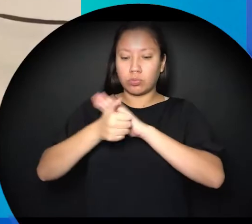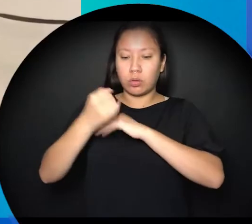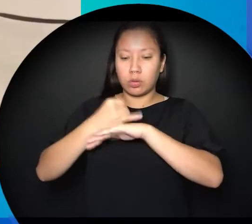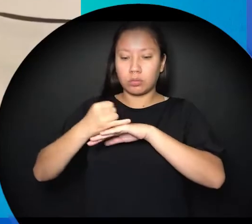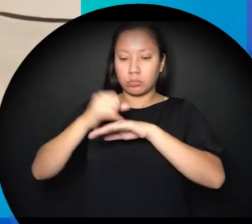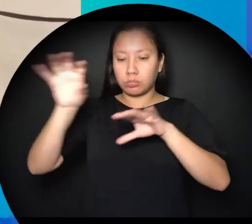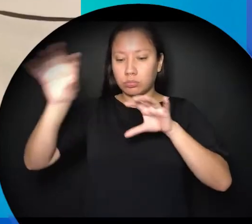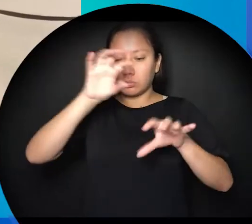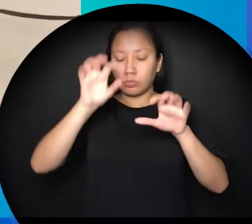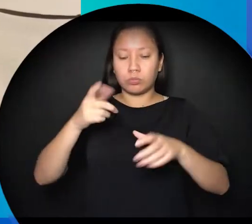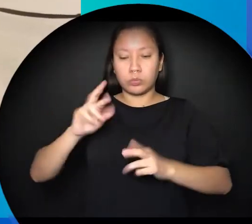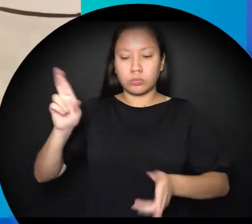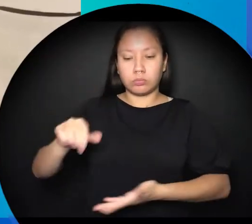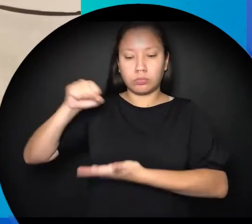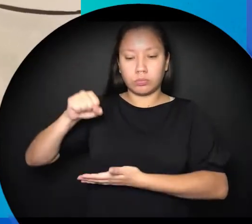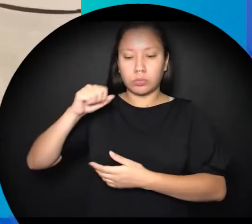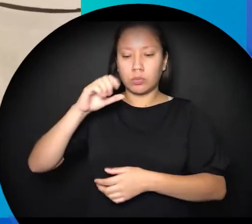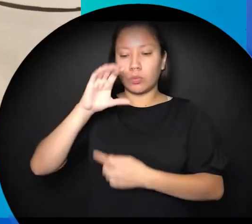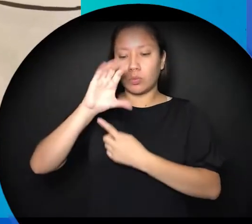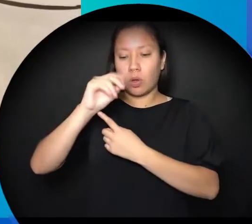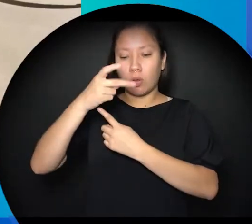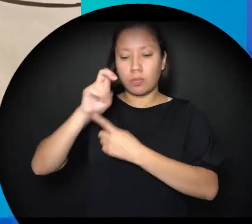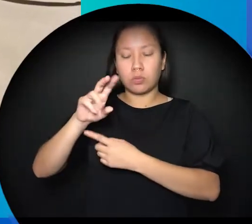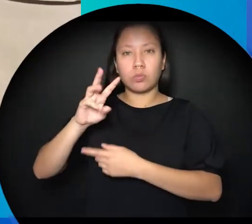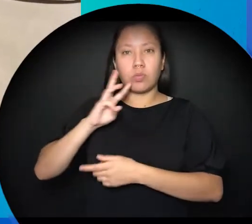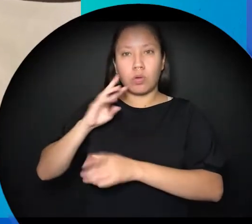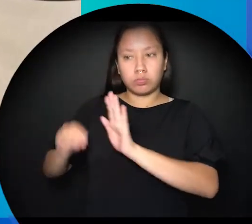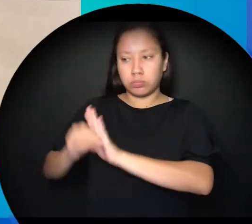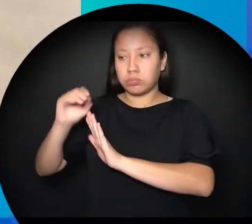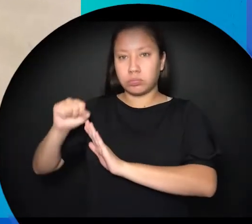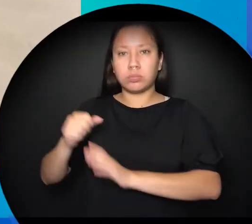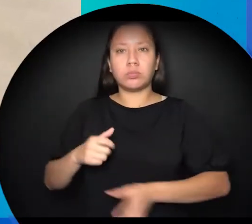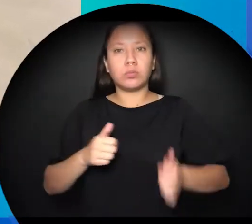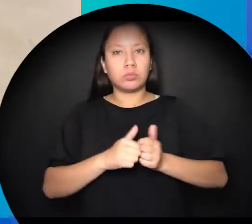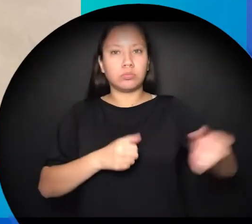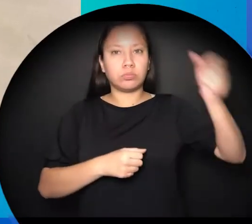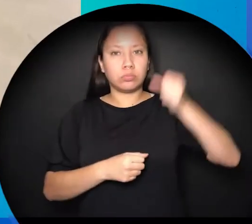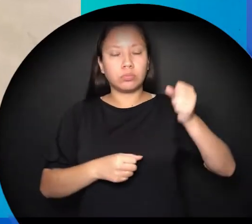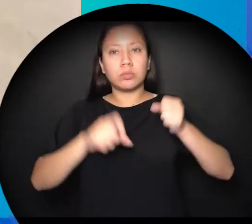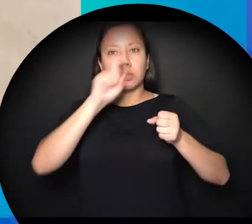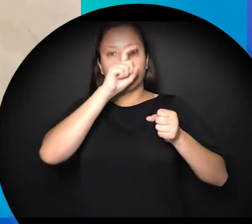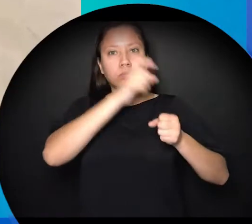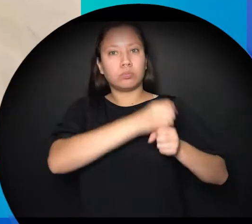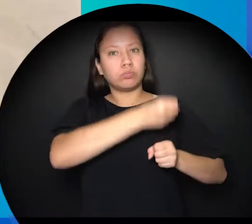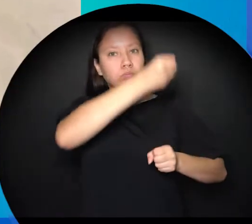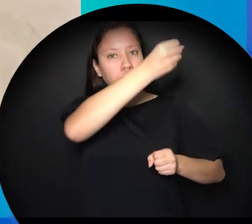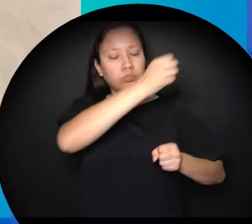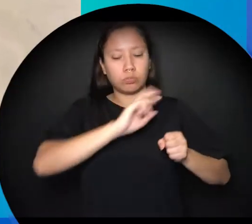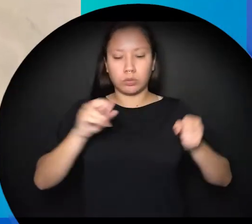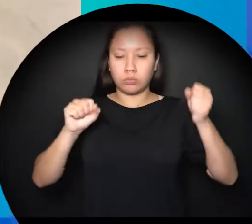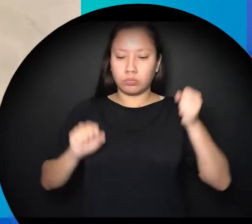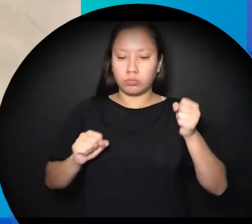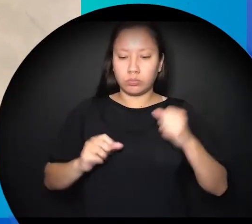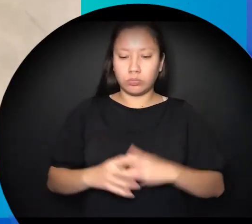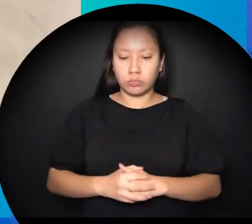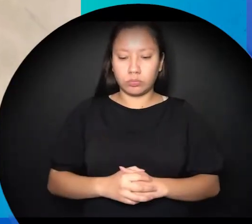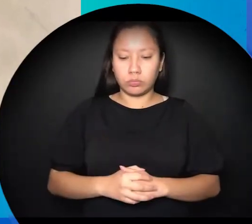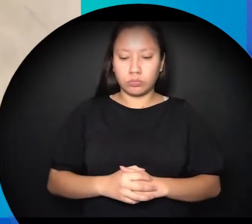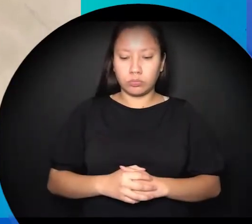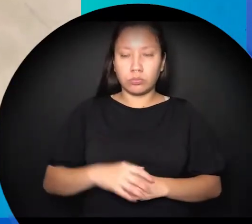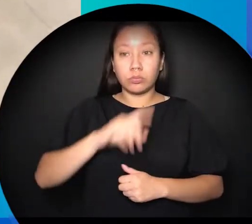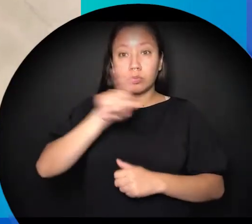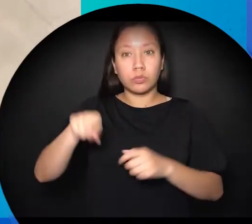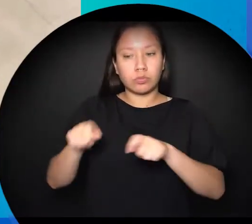next Nukomis and the water walkers set off from the Atlantic Ocean in the east at the send-off they walked barefoot on the rocks